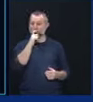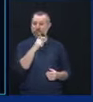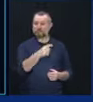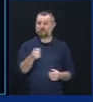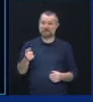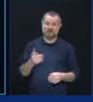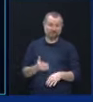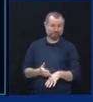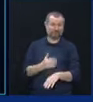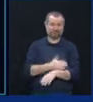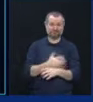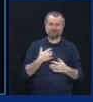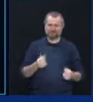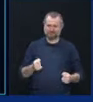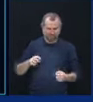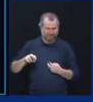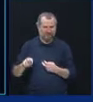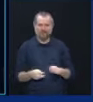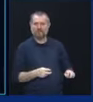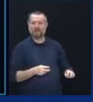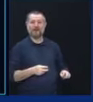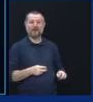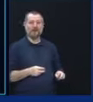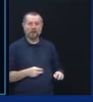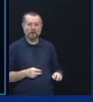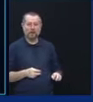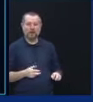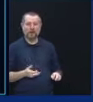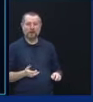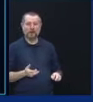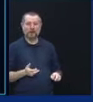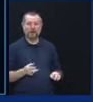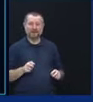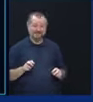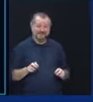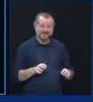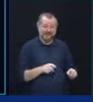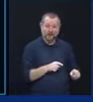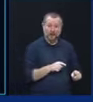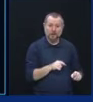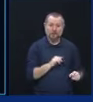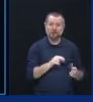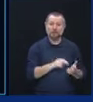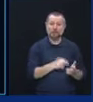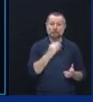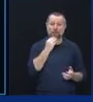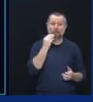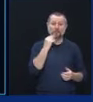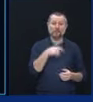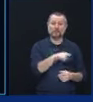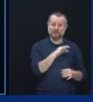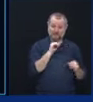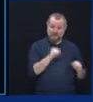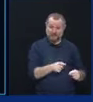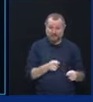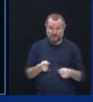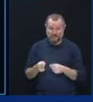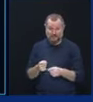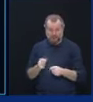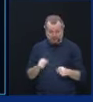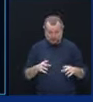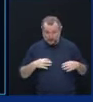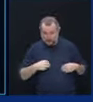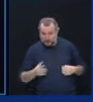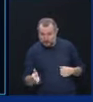homes were only going to nursing homes who said by law they could handle them. And 98% of those